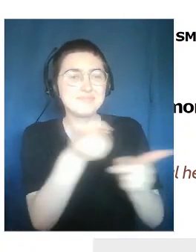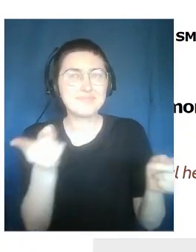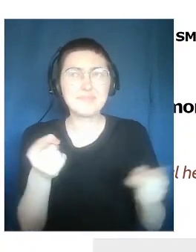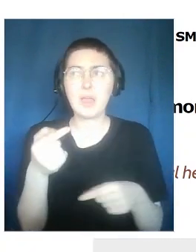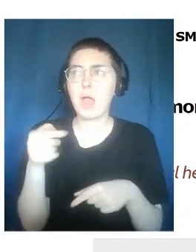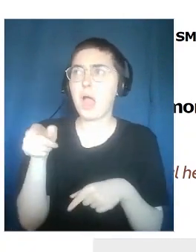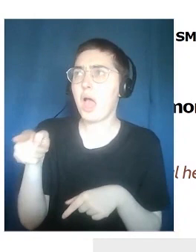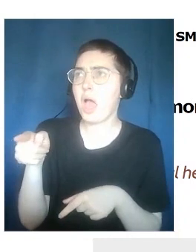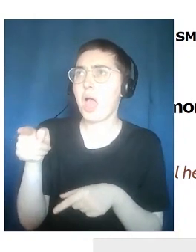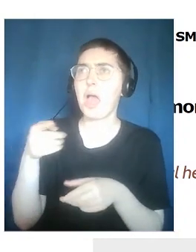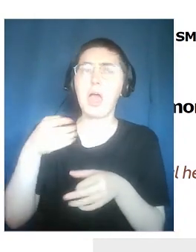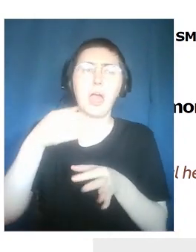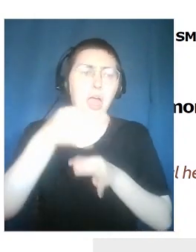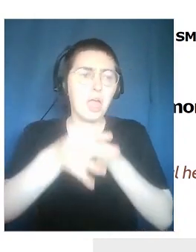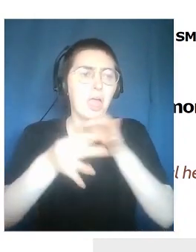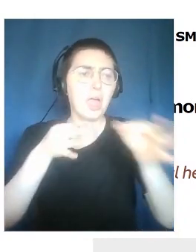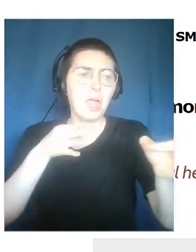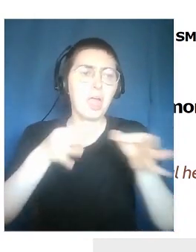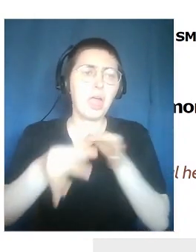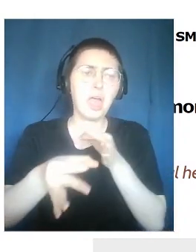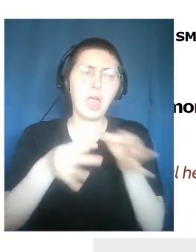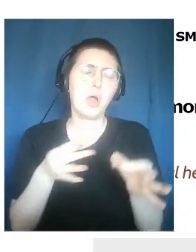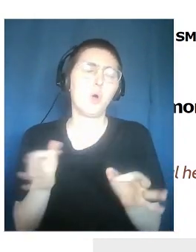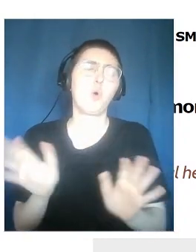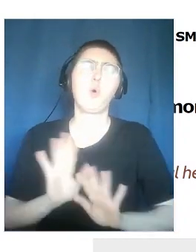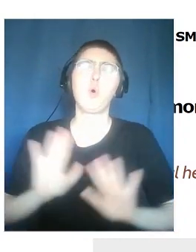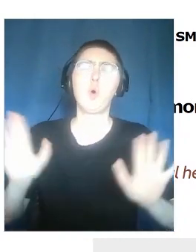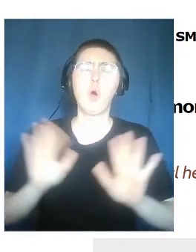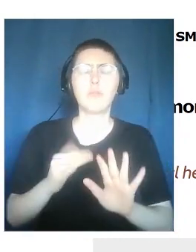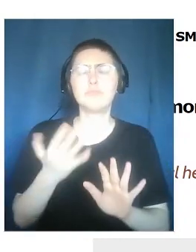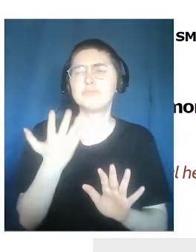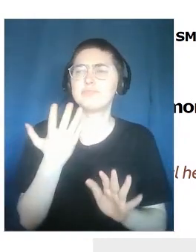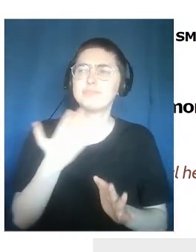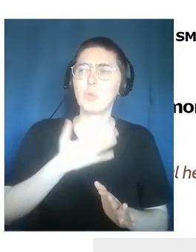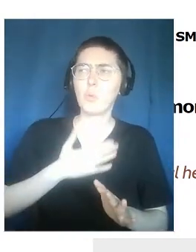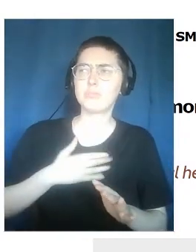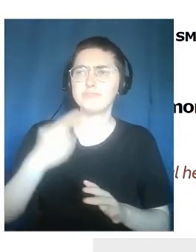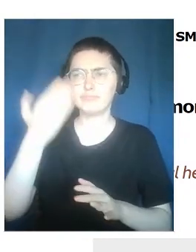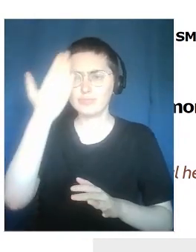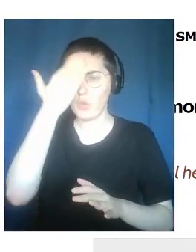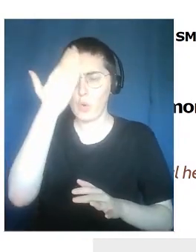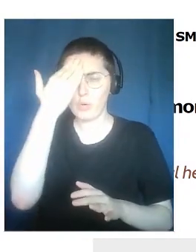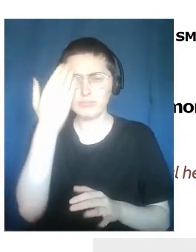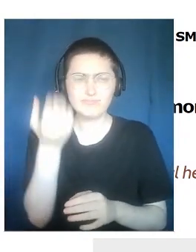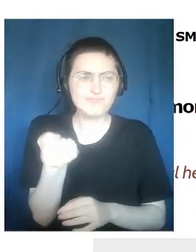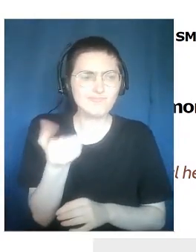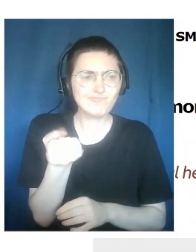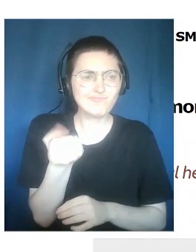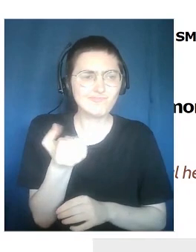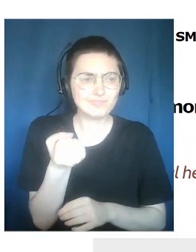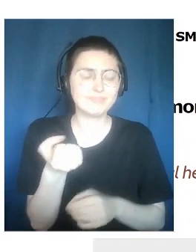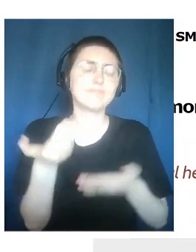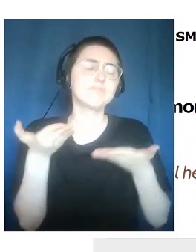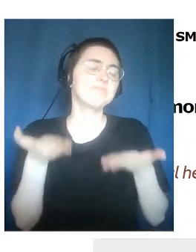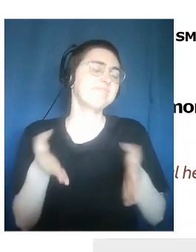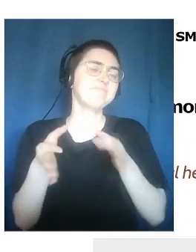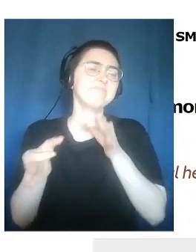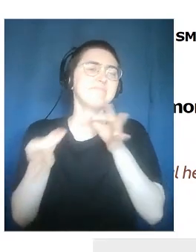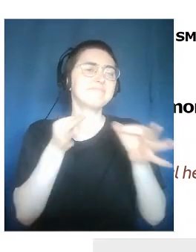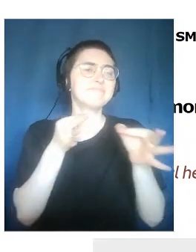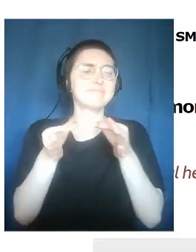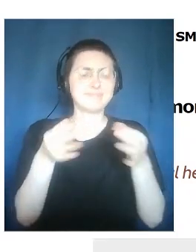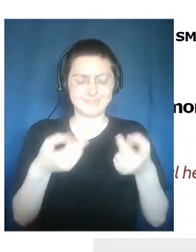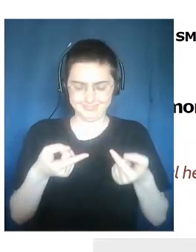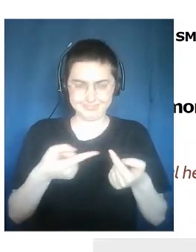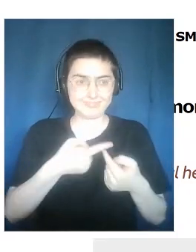think that I will also go straight to the point. It was just to give you an